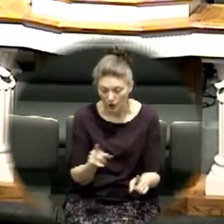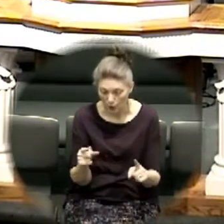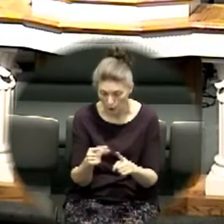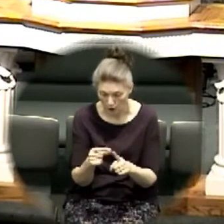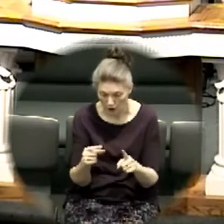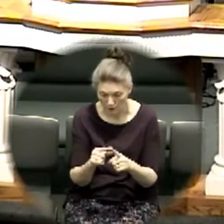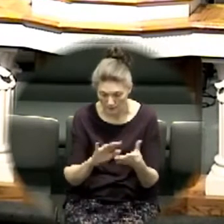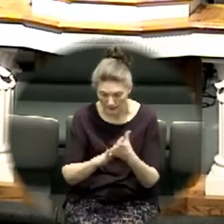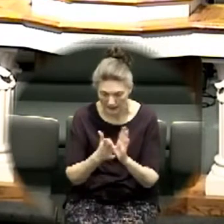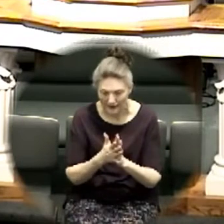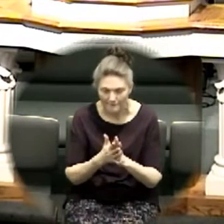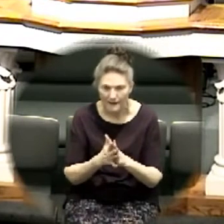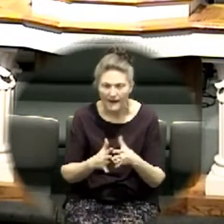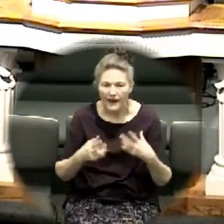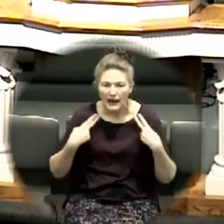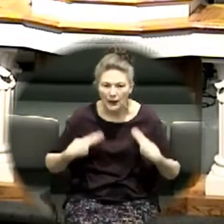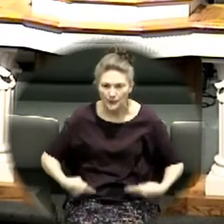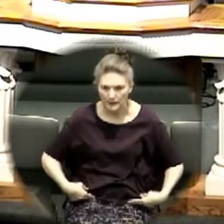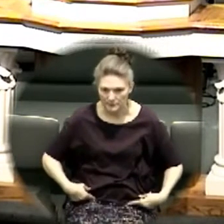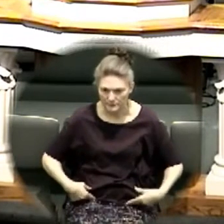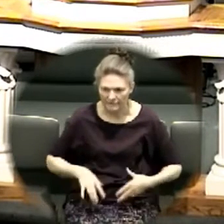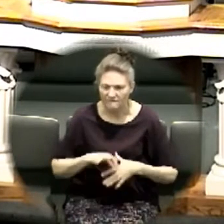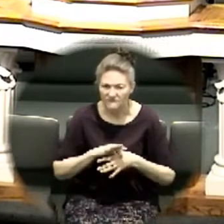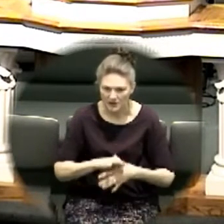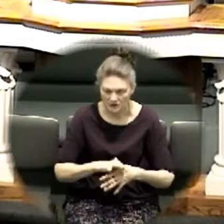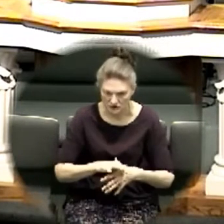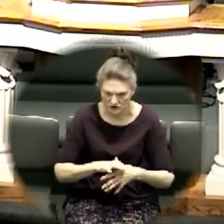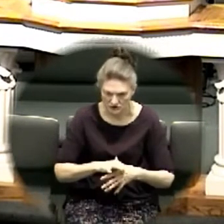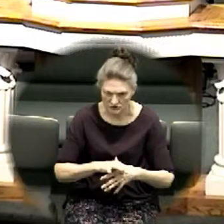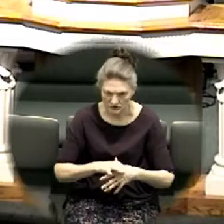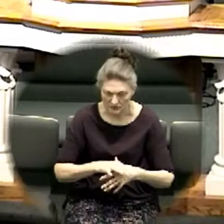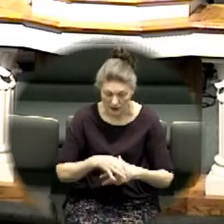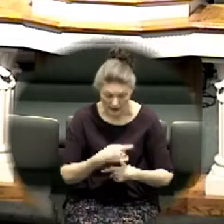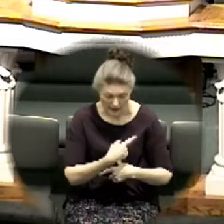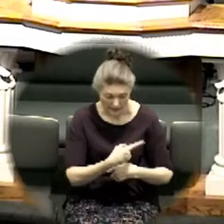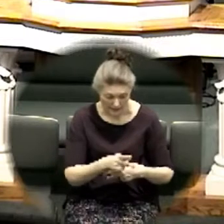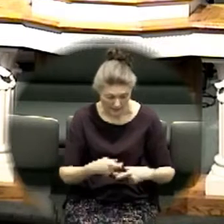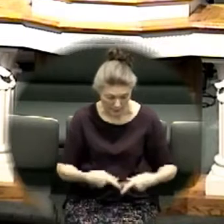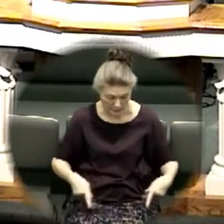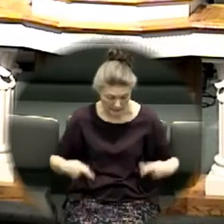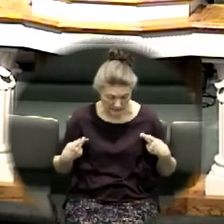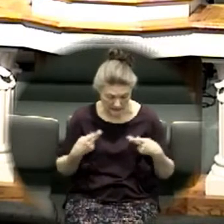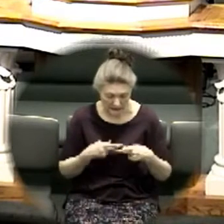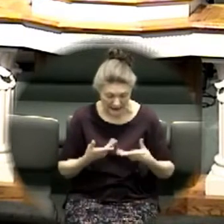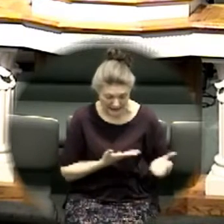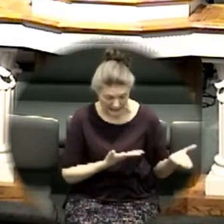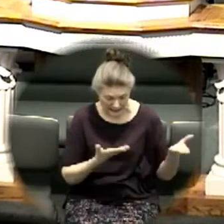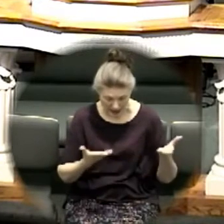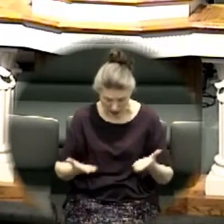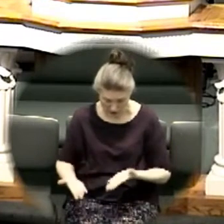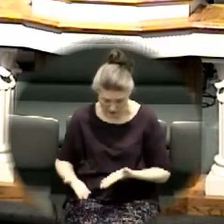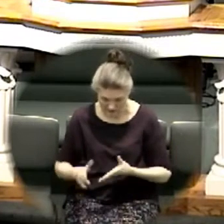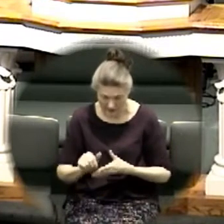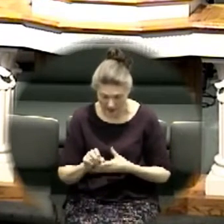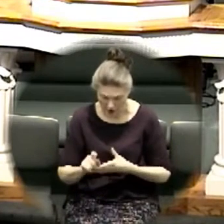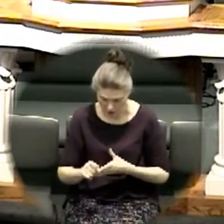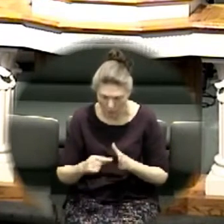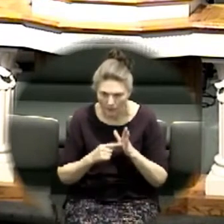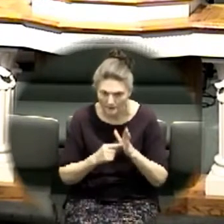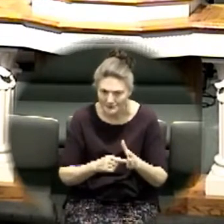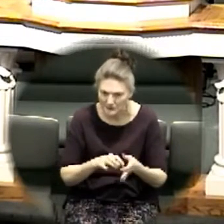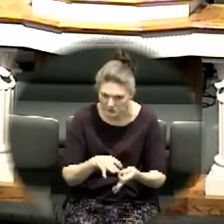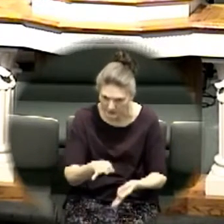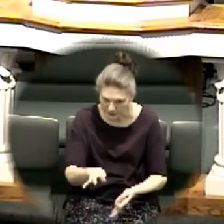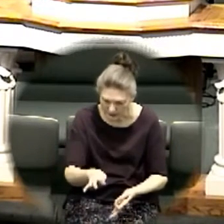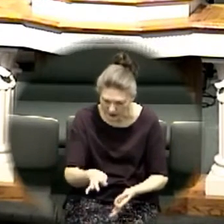they carried the ark which represents the presence of God through Jordan which represents judgment and death